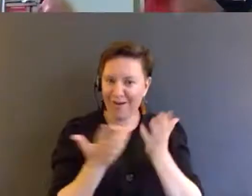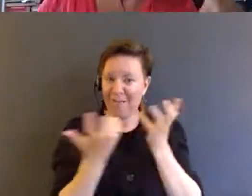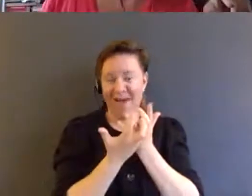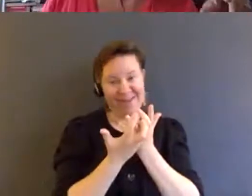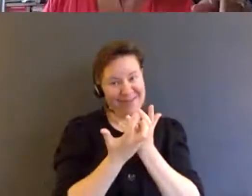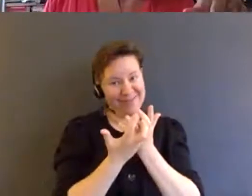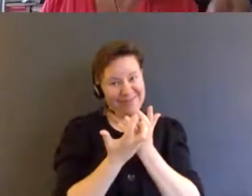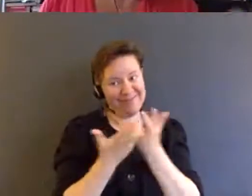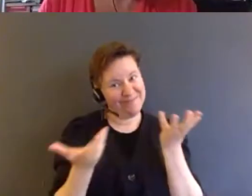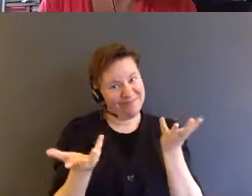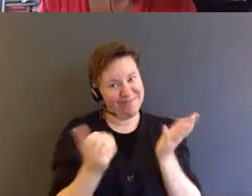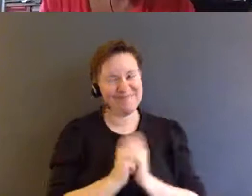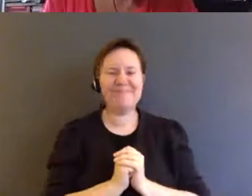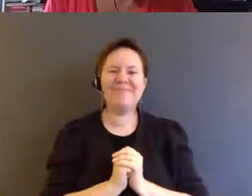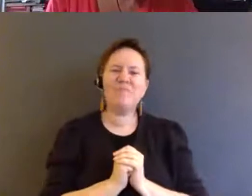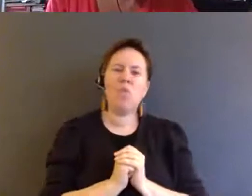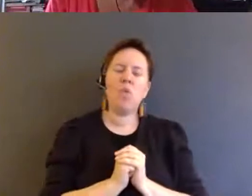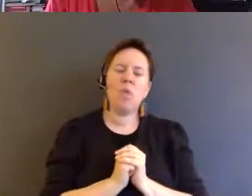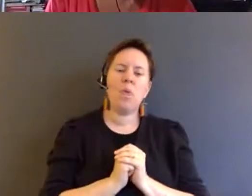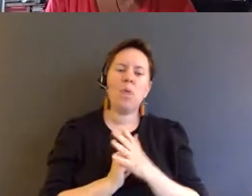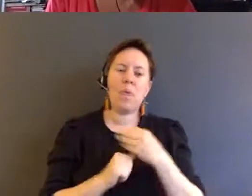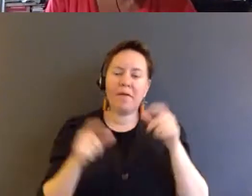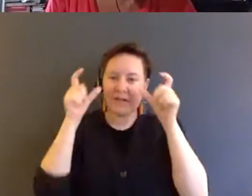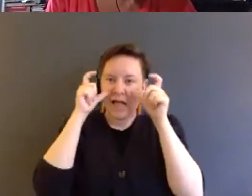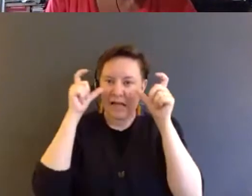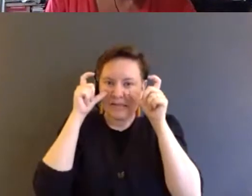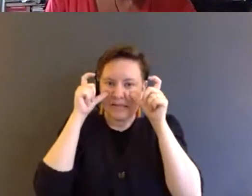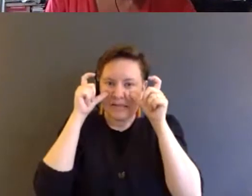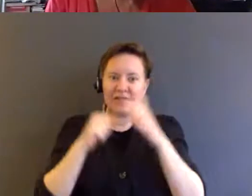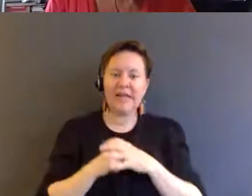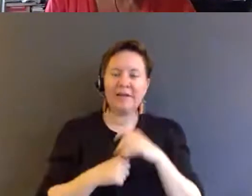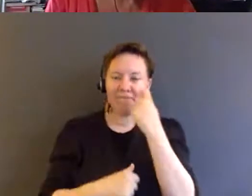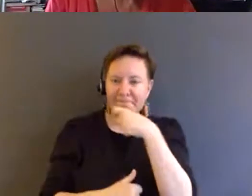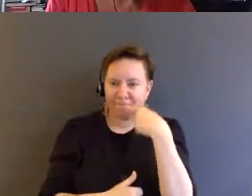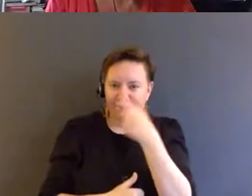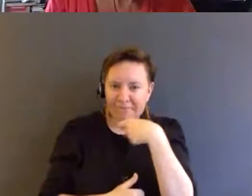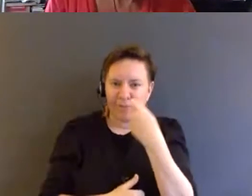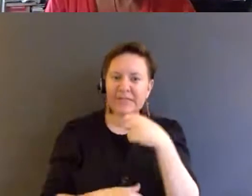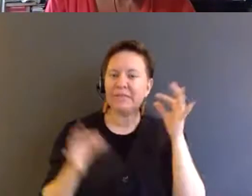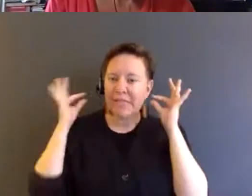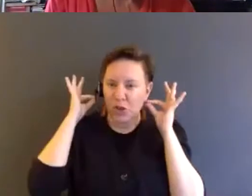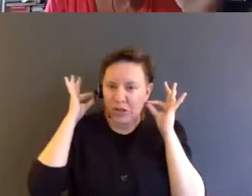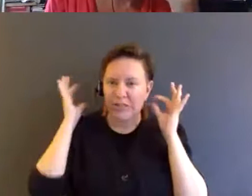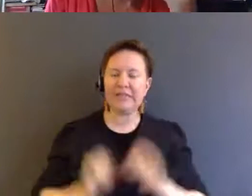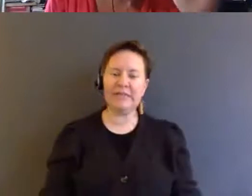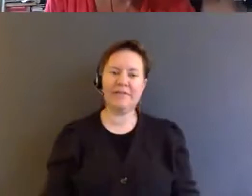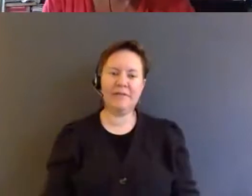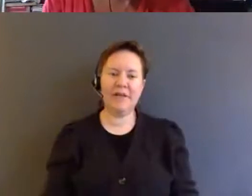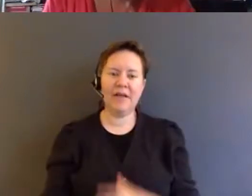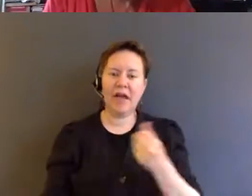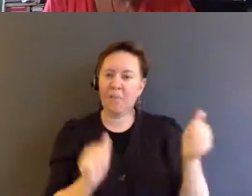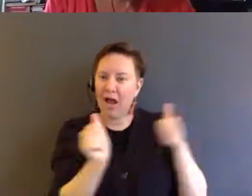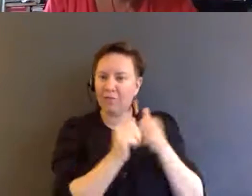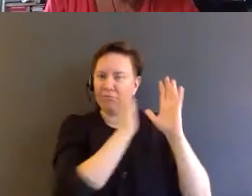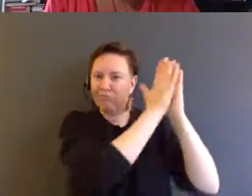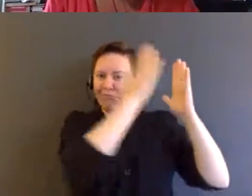of the book and I'm wearing glasses and lipstick and earrings and behind me are a bunch of